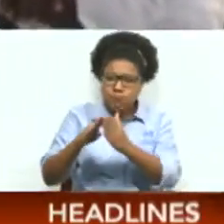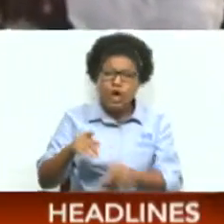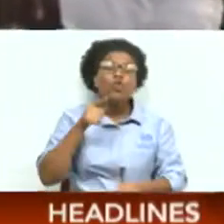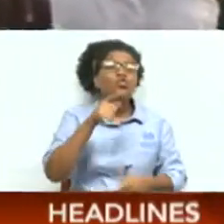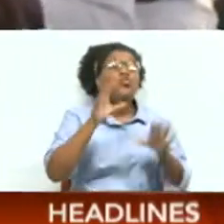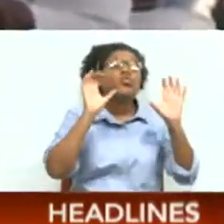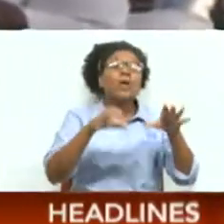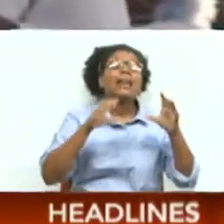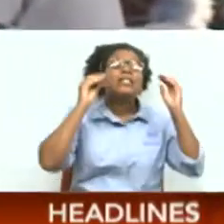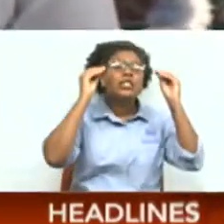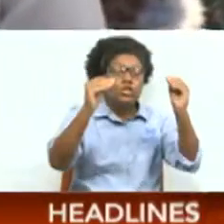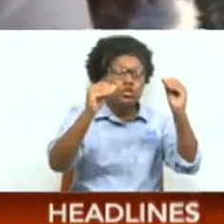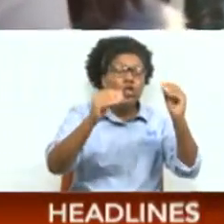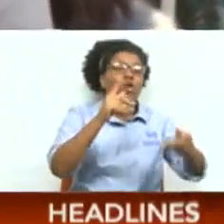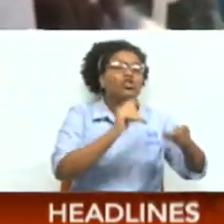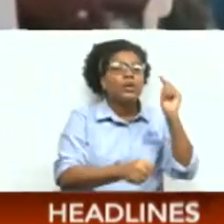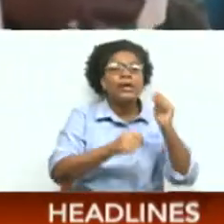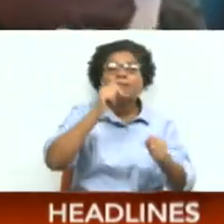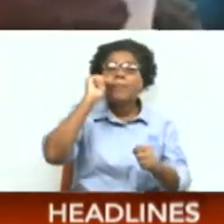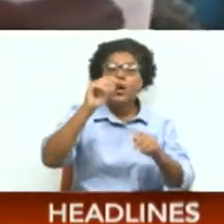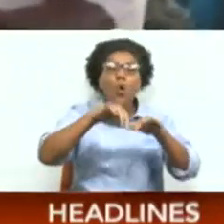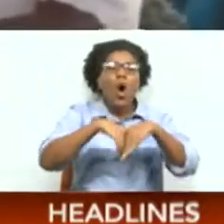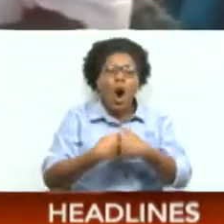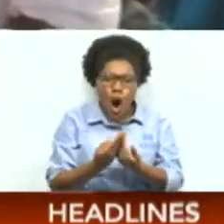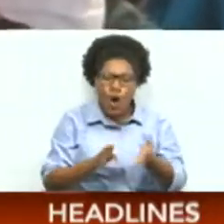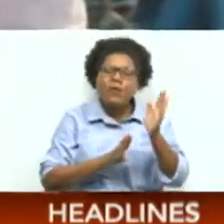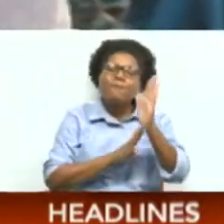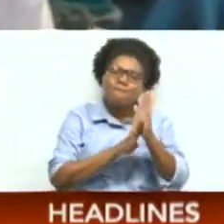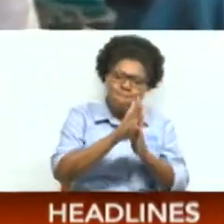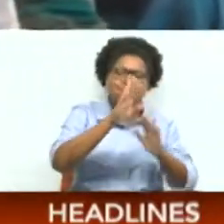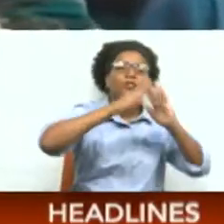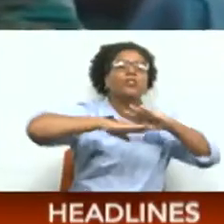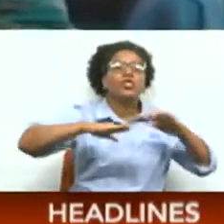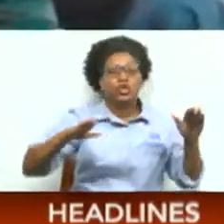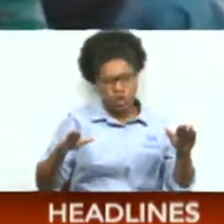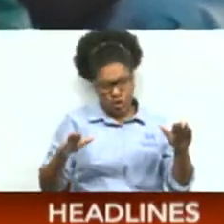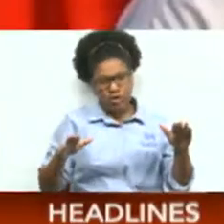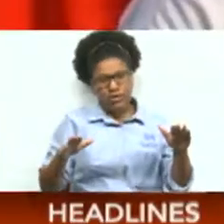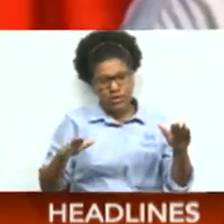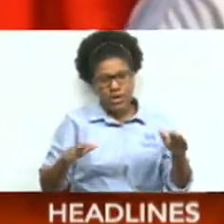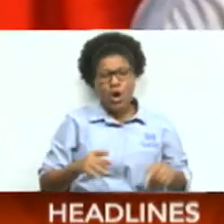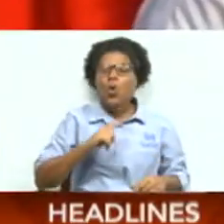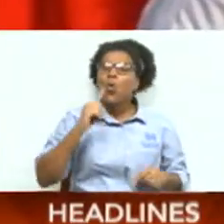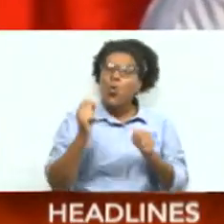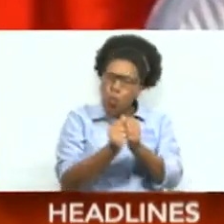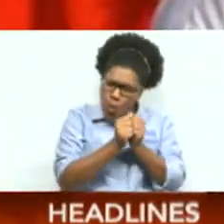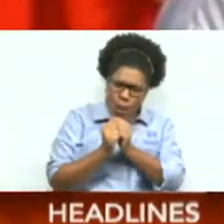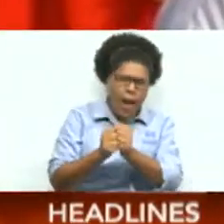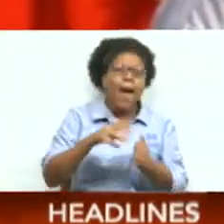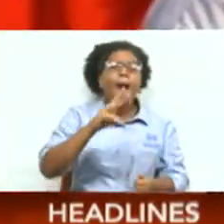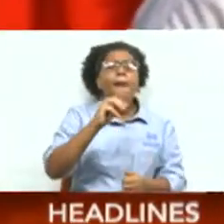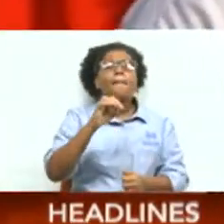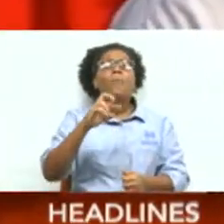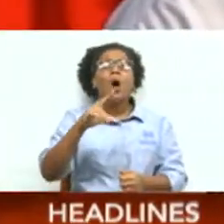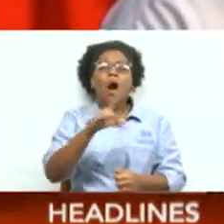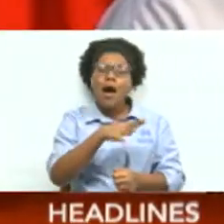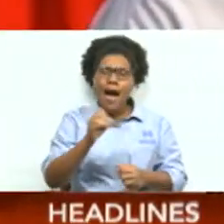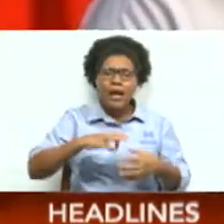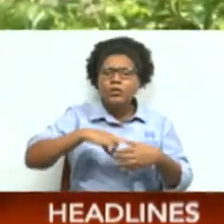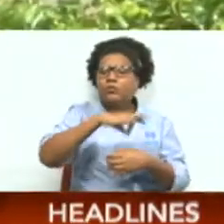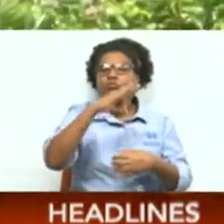teach the people of Trimland and Tobago how to raise their children with moral and spiritual values.